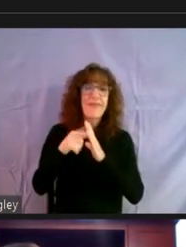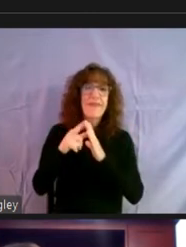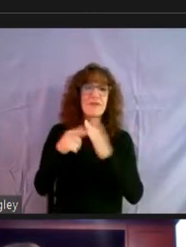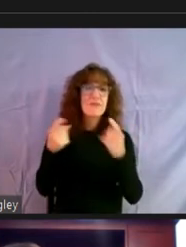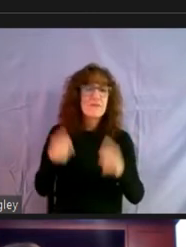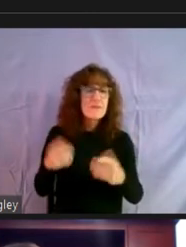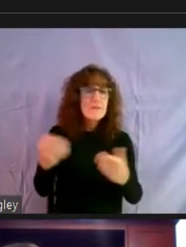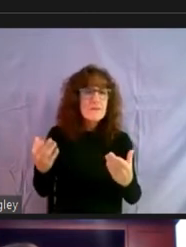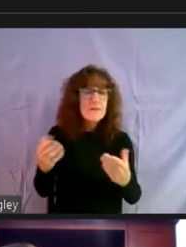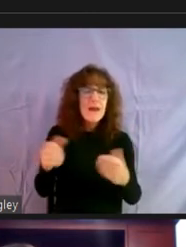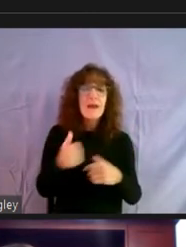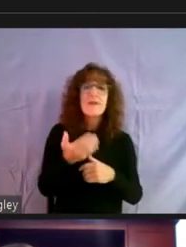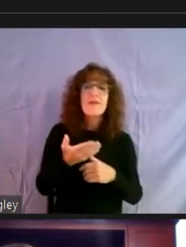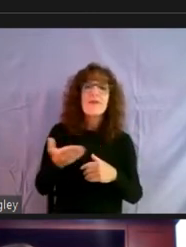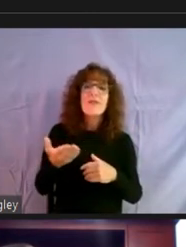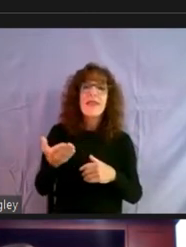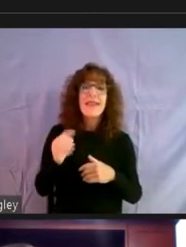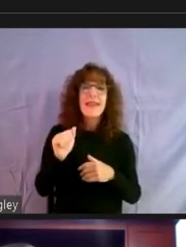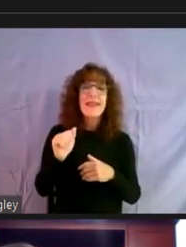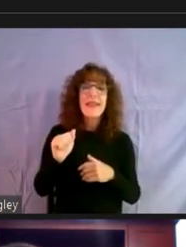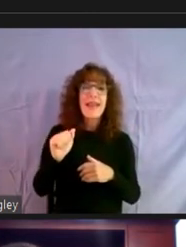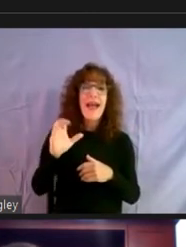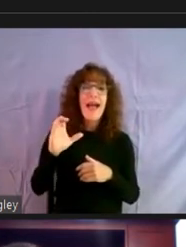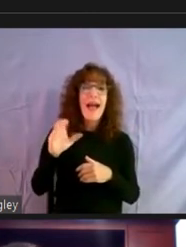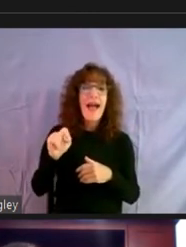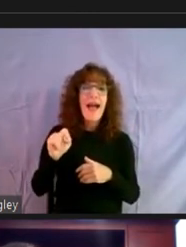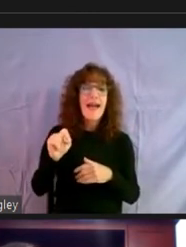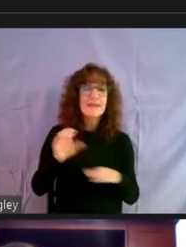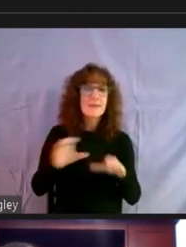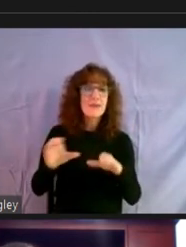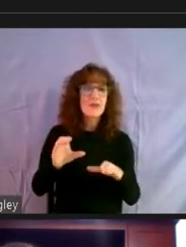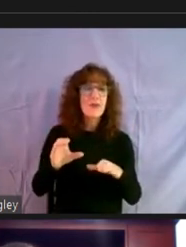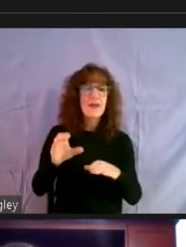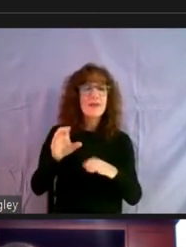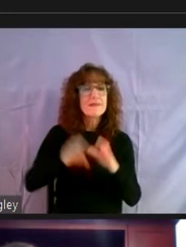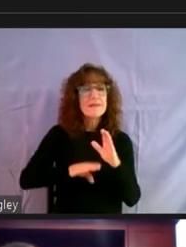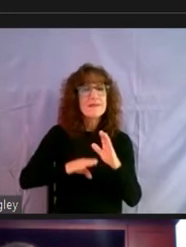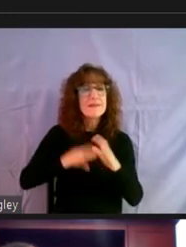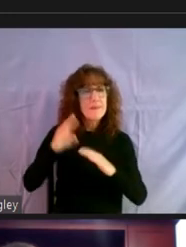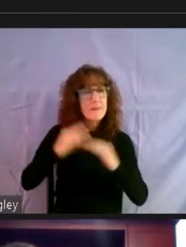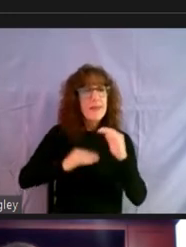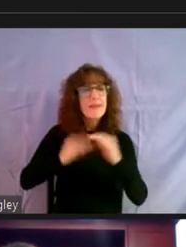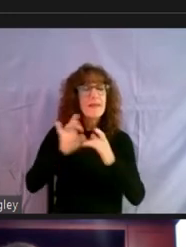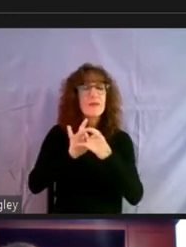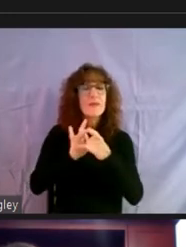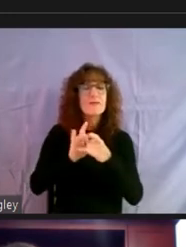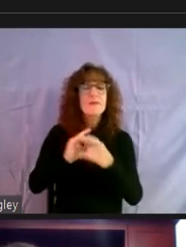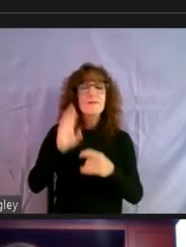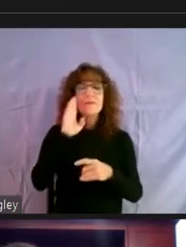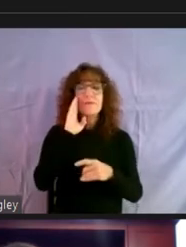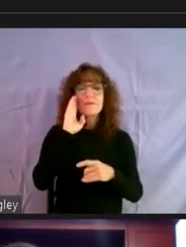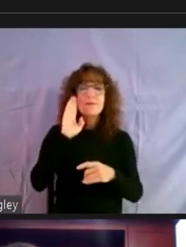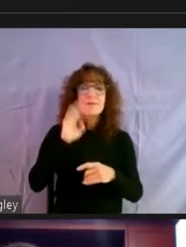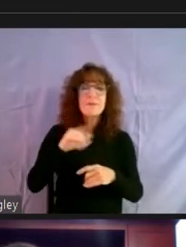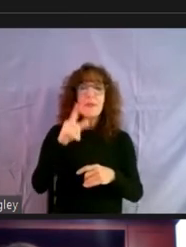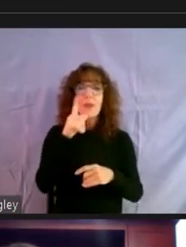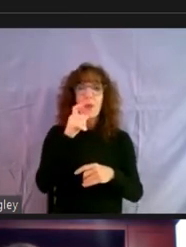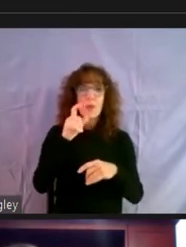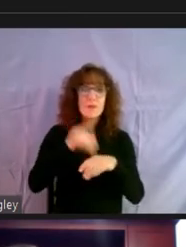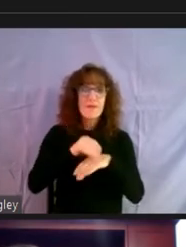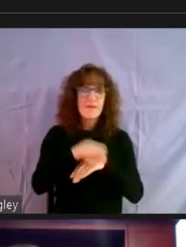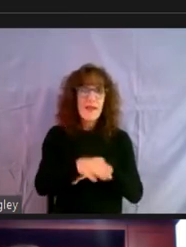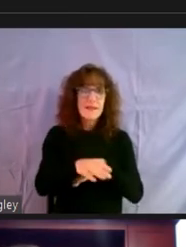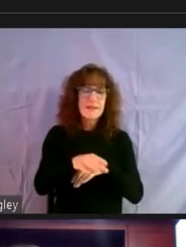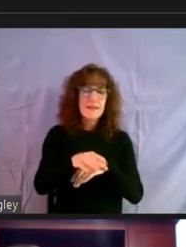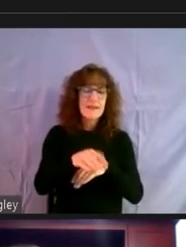we've done. Another thing that, um, ACT has been doing is really building relationships so that we, we know who's being affected with